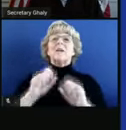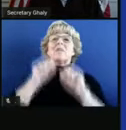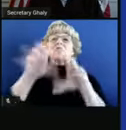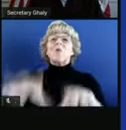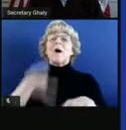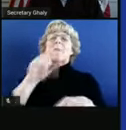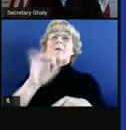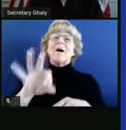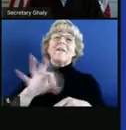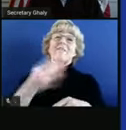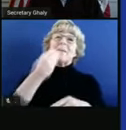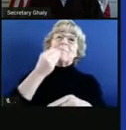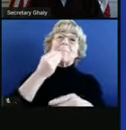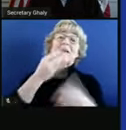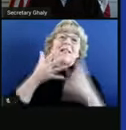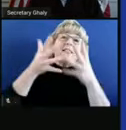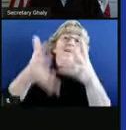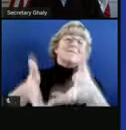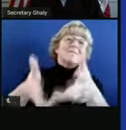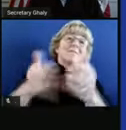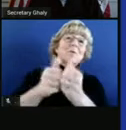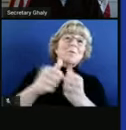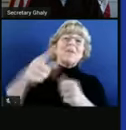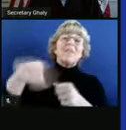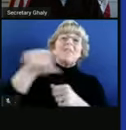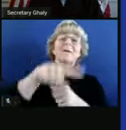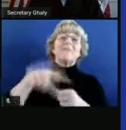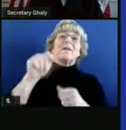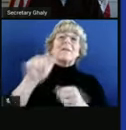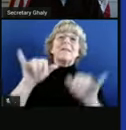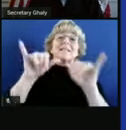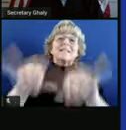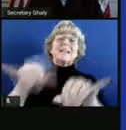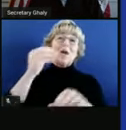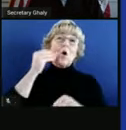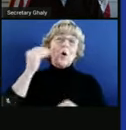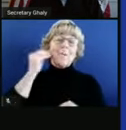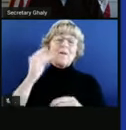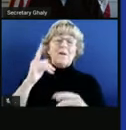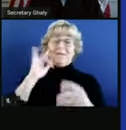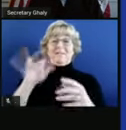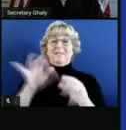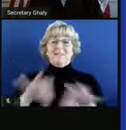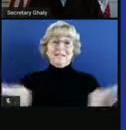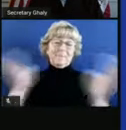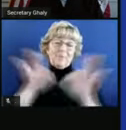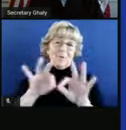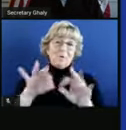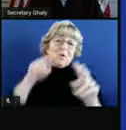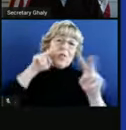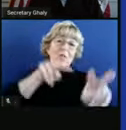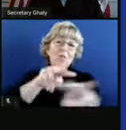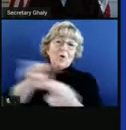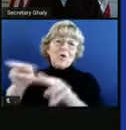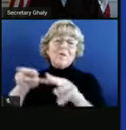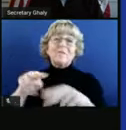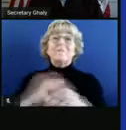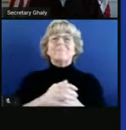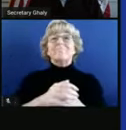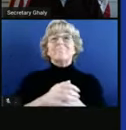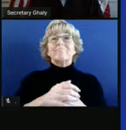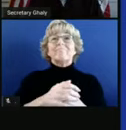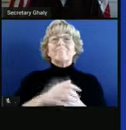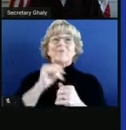older loved ones or those with underlying conditions so that they can stay home. I think it's important that we look out for this. Let's not